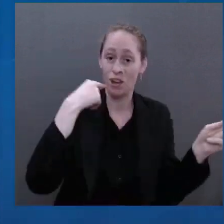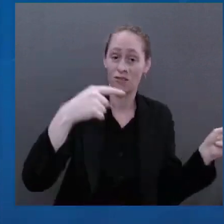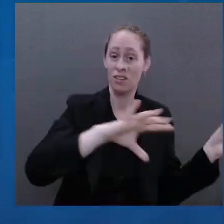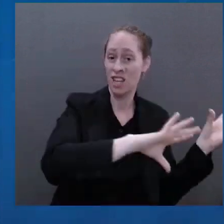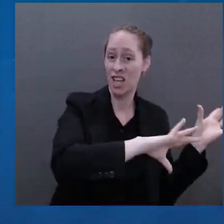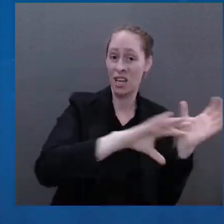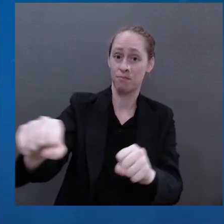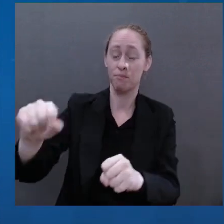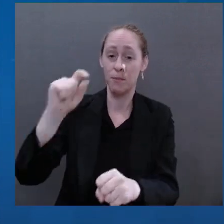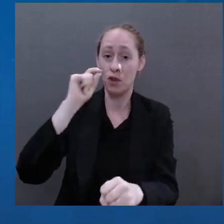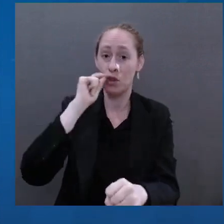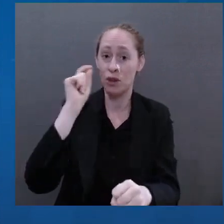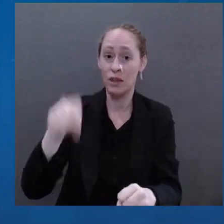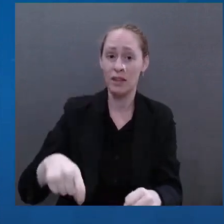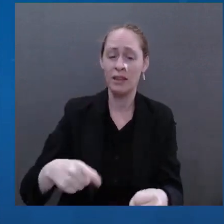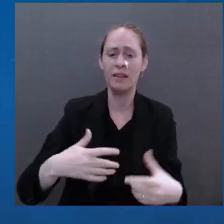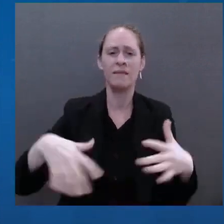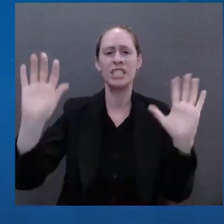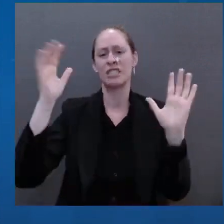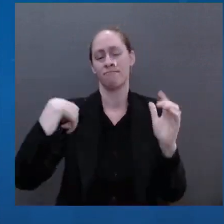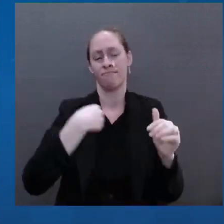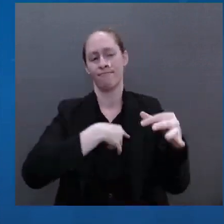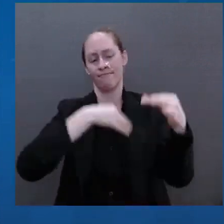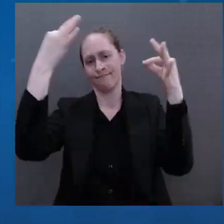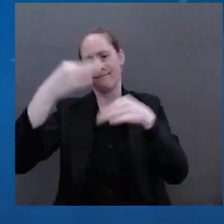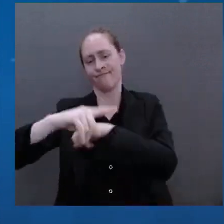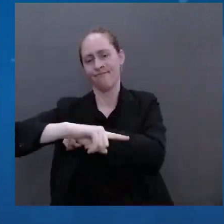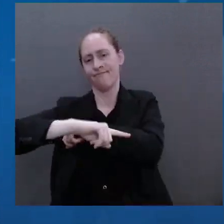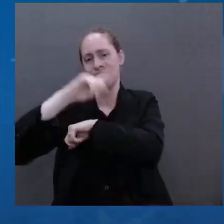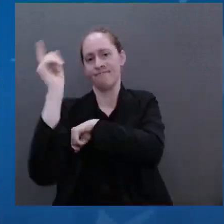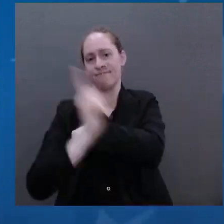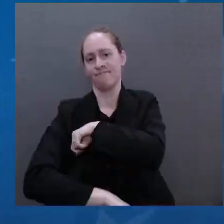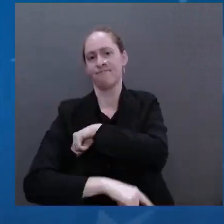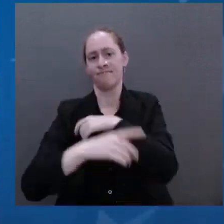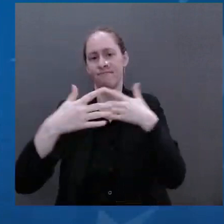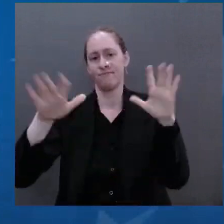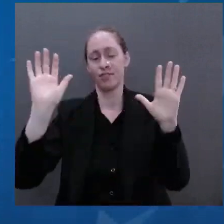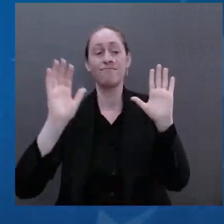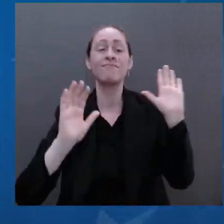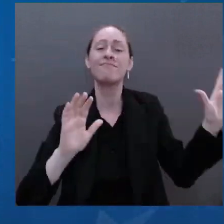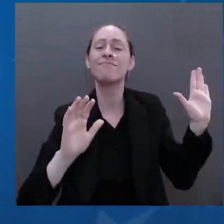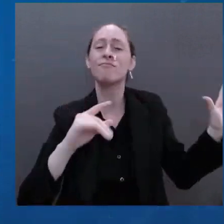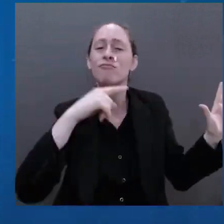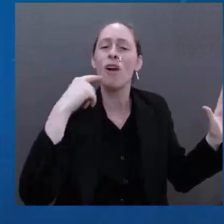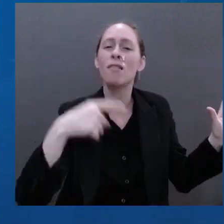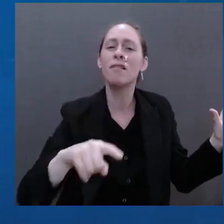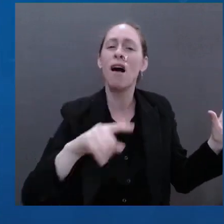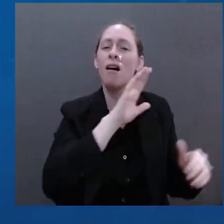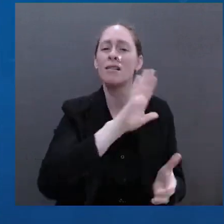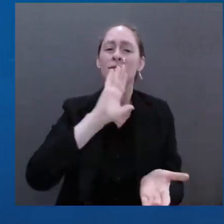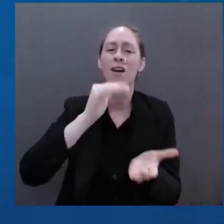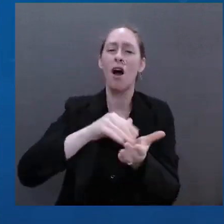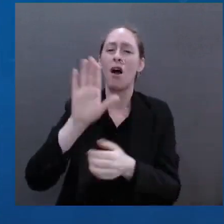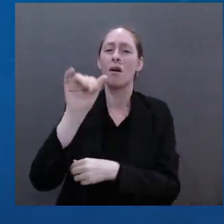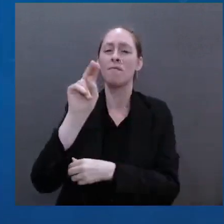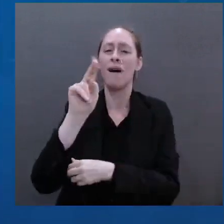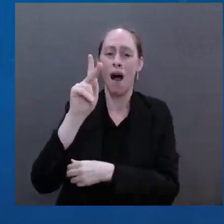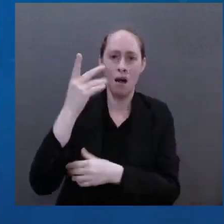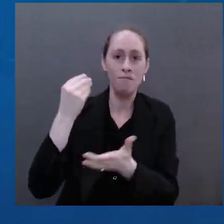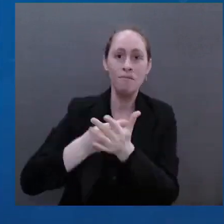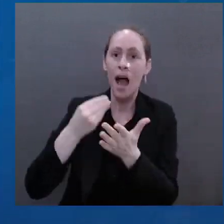is now blocked from the global financial system, denying Kremlin's access to the war fund that's stashed around the globe.